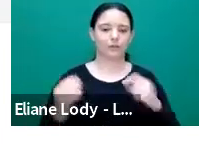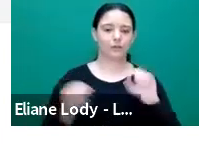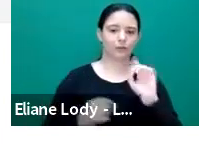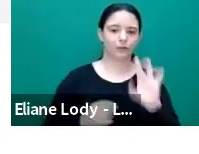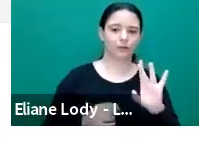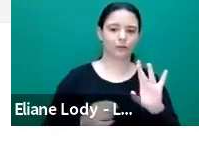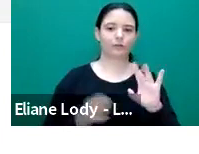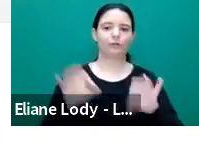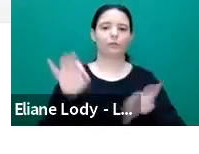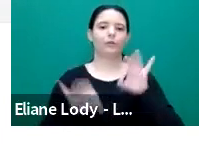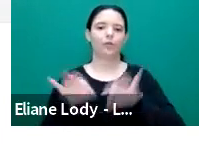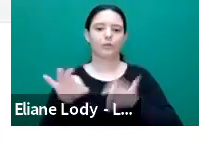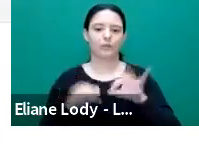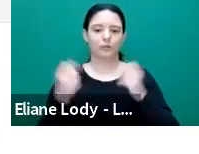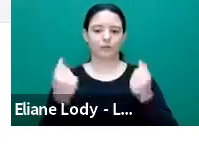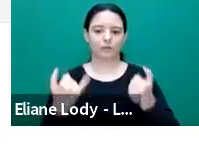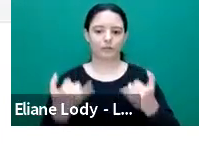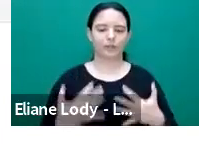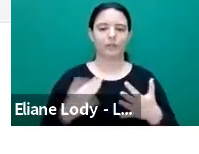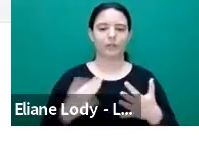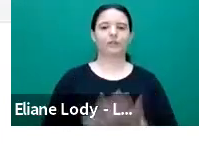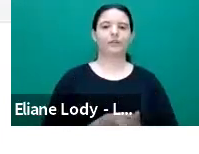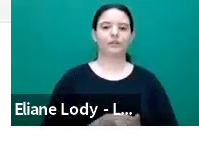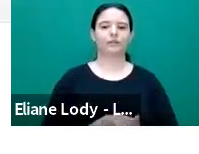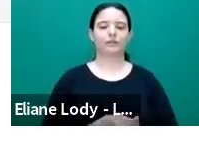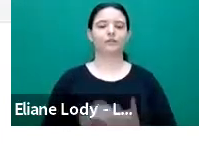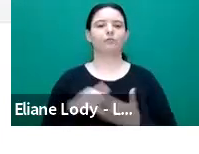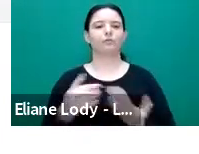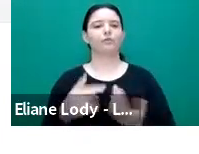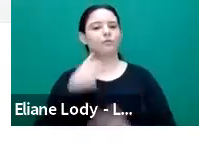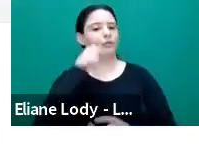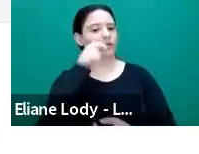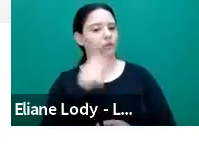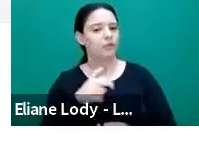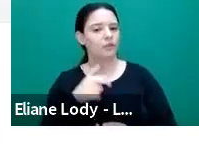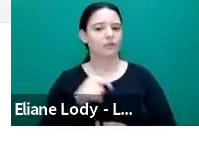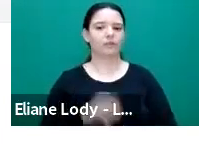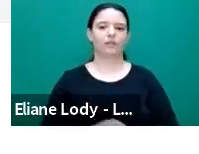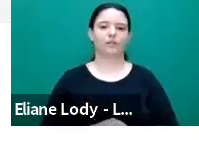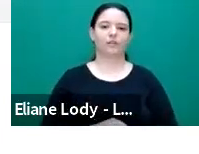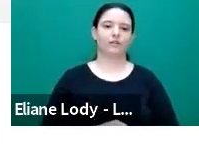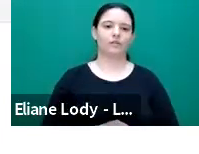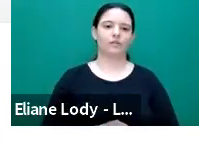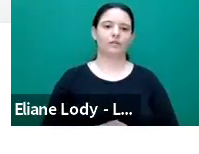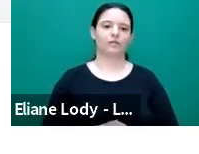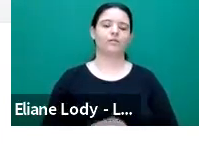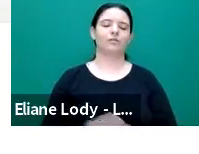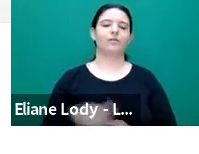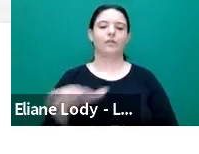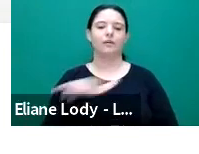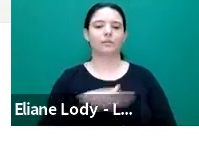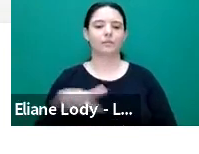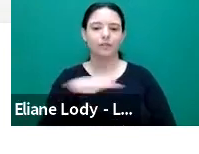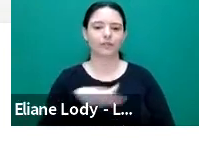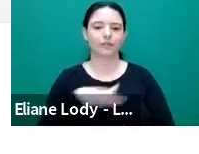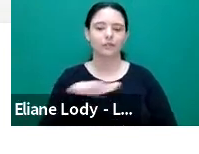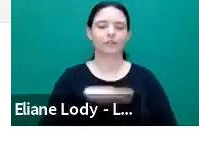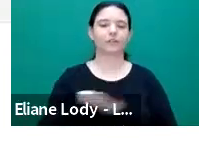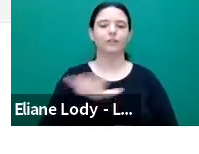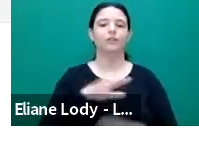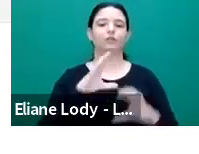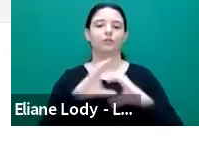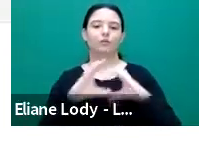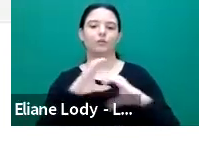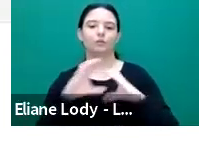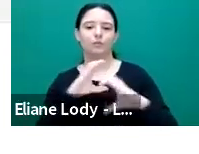One thing we've been very interested in recently is thinking about enriched communicative environments, both for becoming and for social justice.